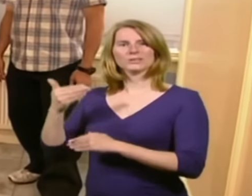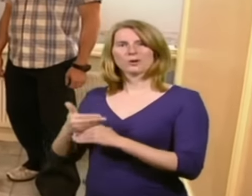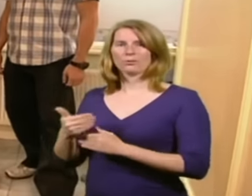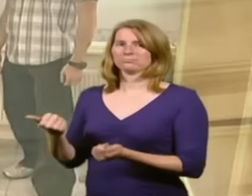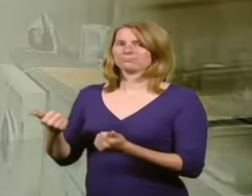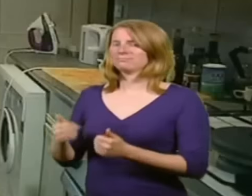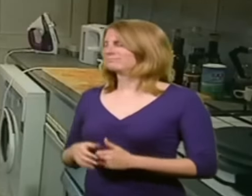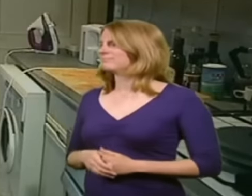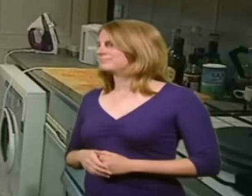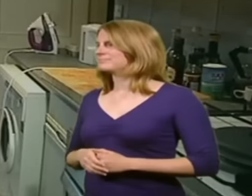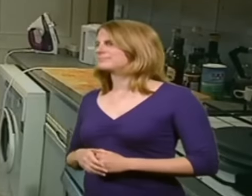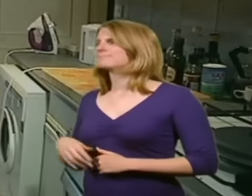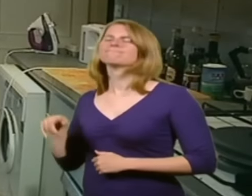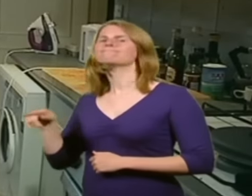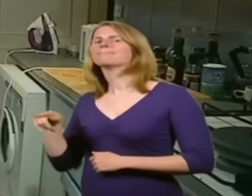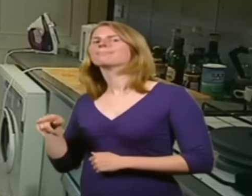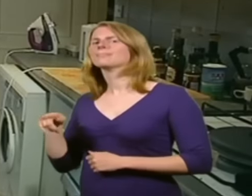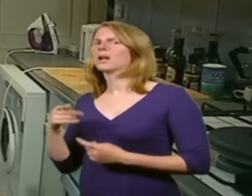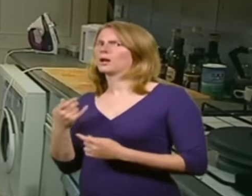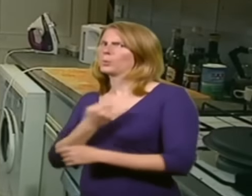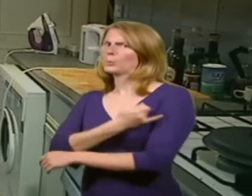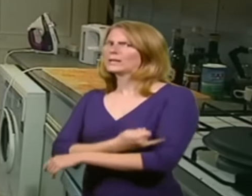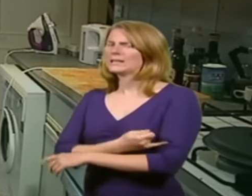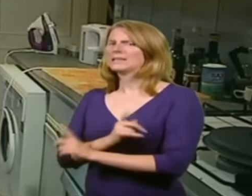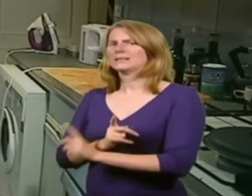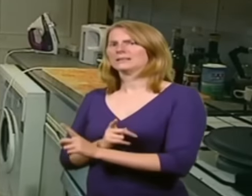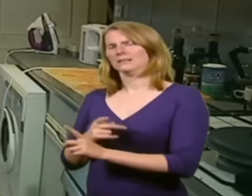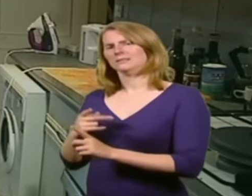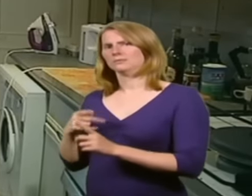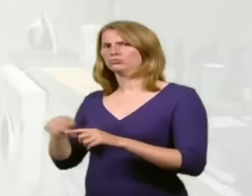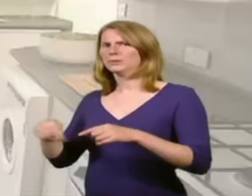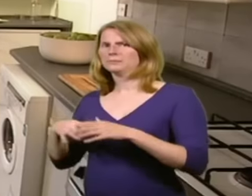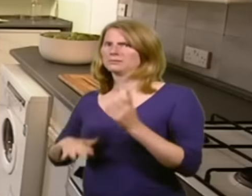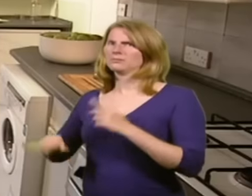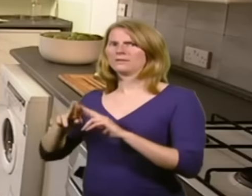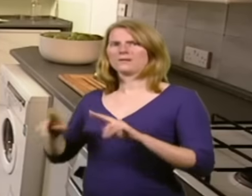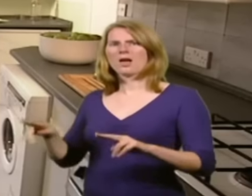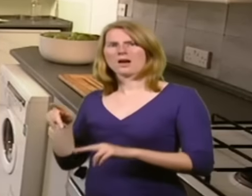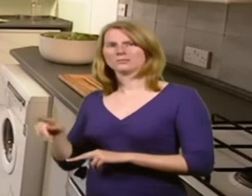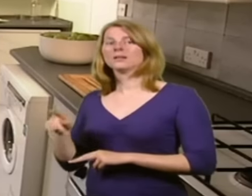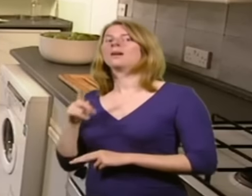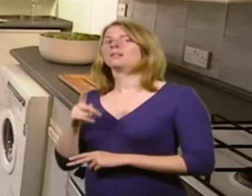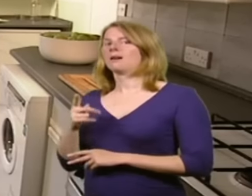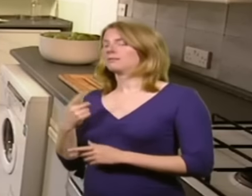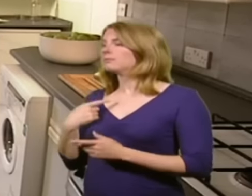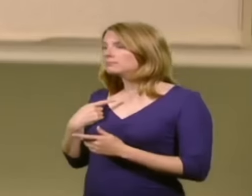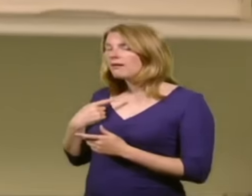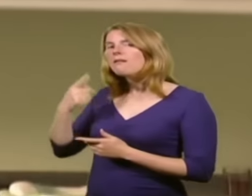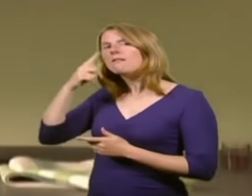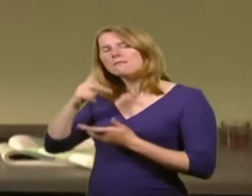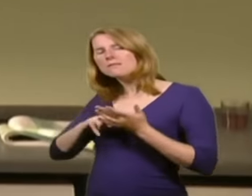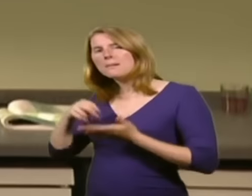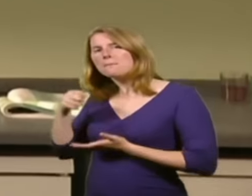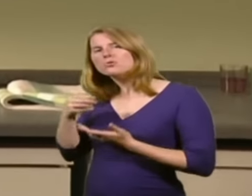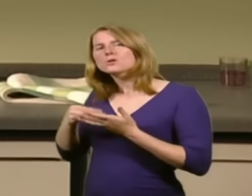really, the kitchen was the weak link in this flat. And, obviously, with our budget and our time frame, and also the fact that the